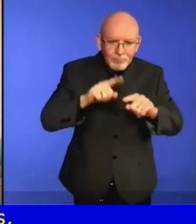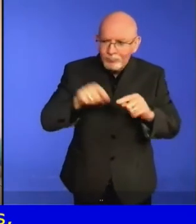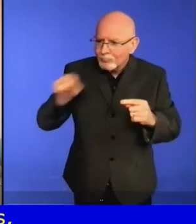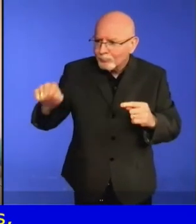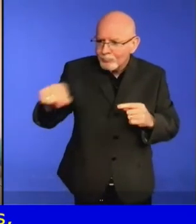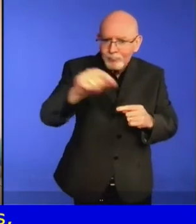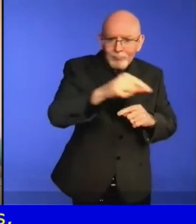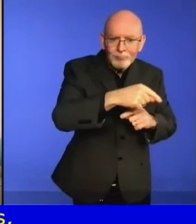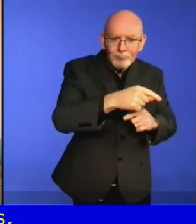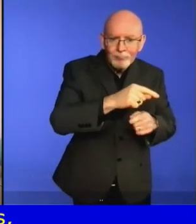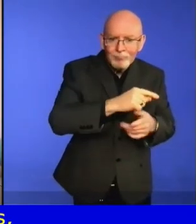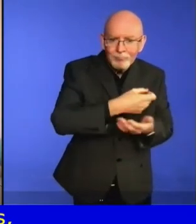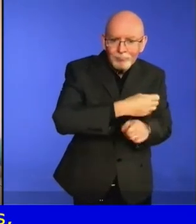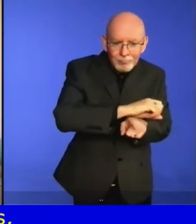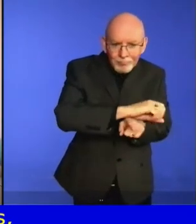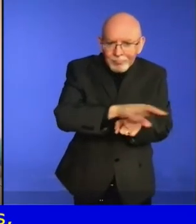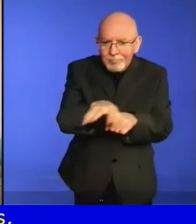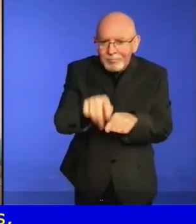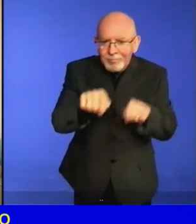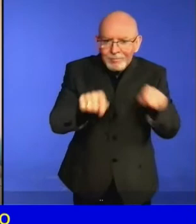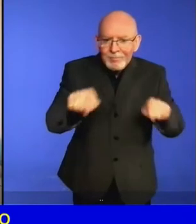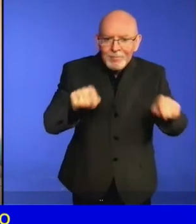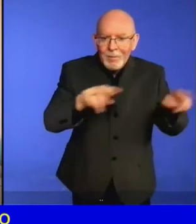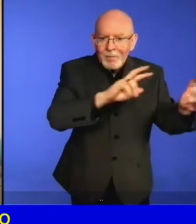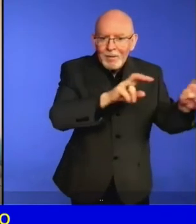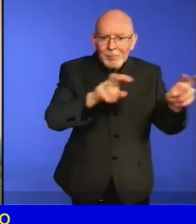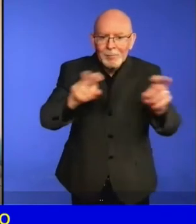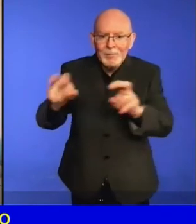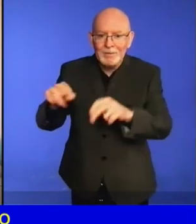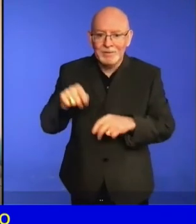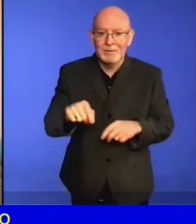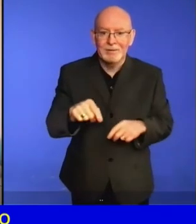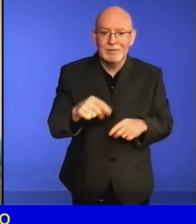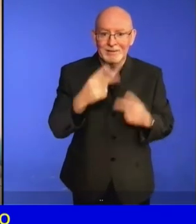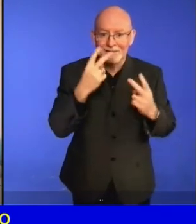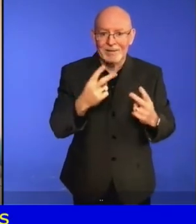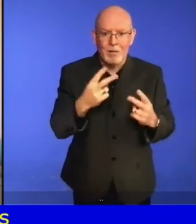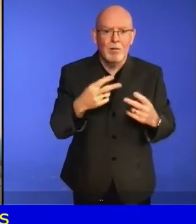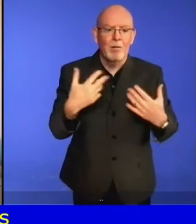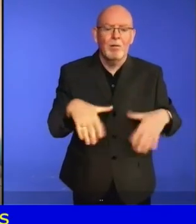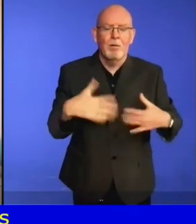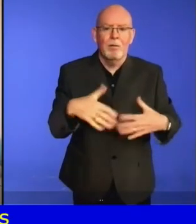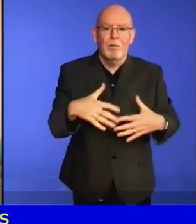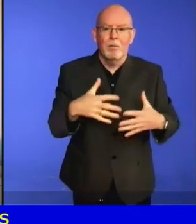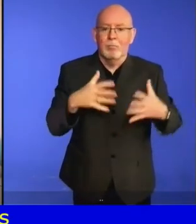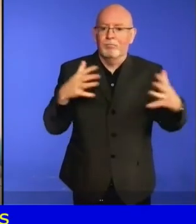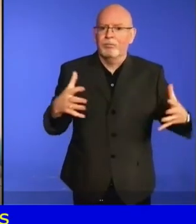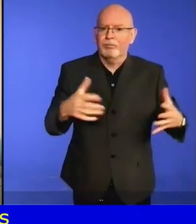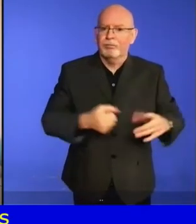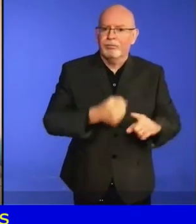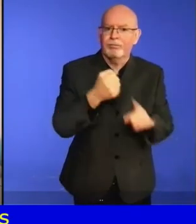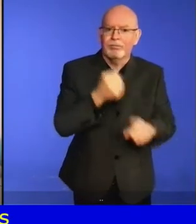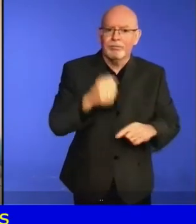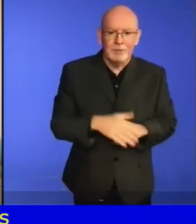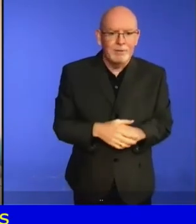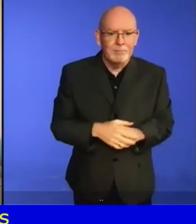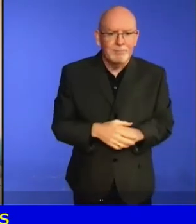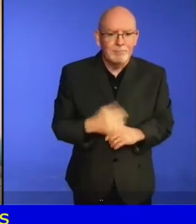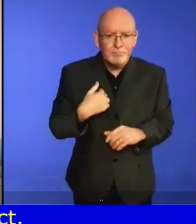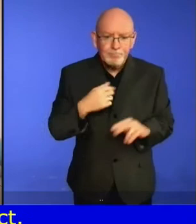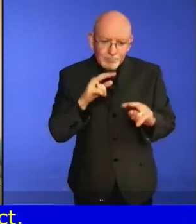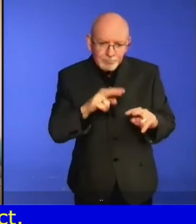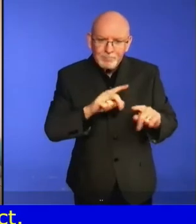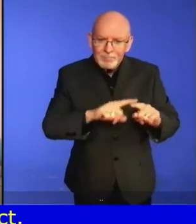we looked into the difficulties experienced by persons with disabilities in gaining access to health care in